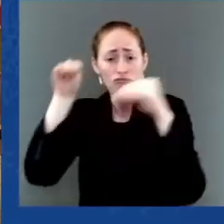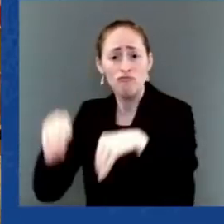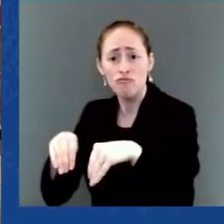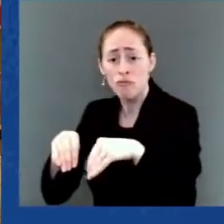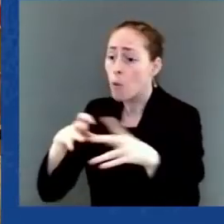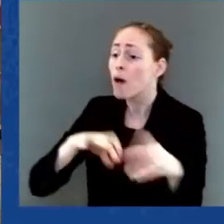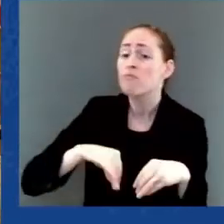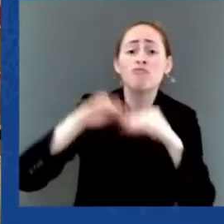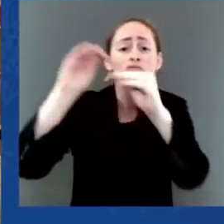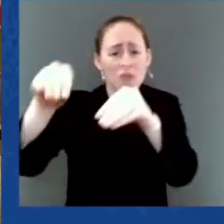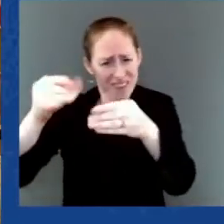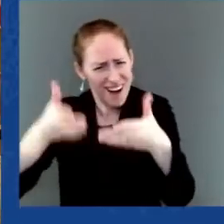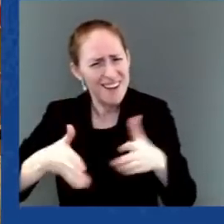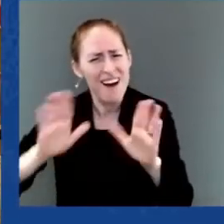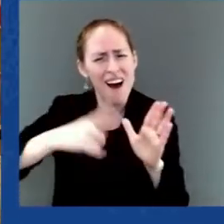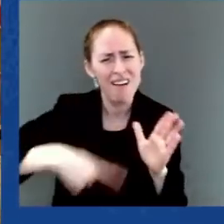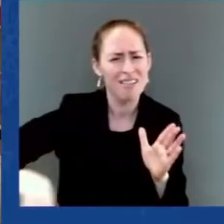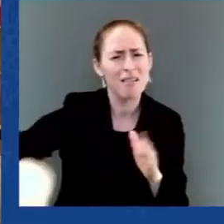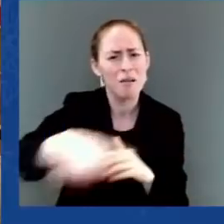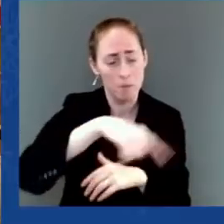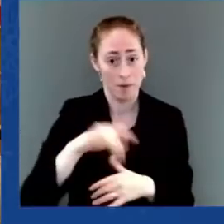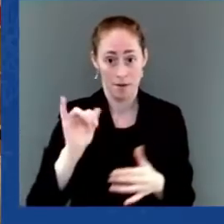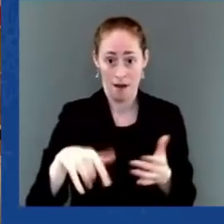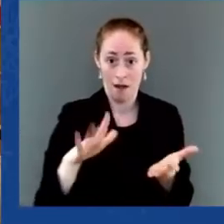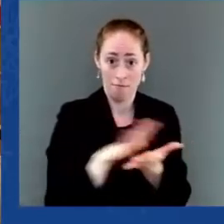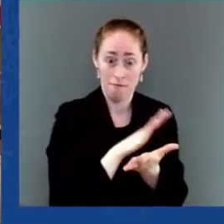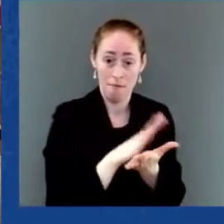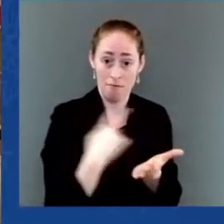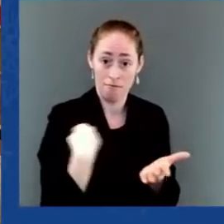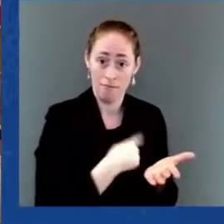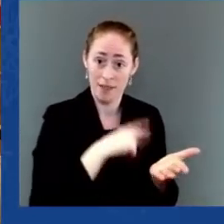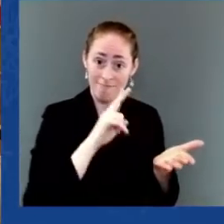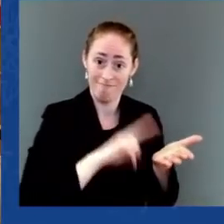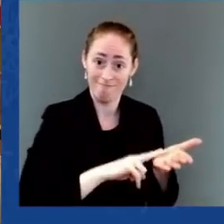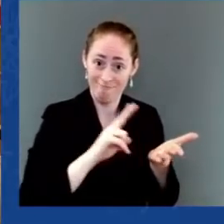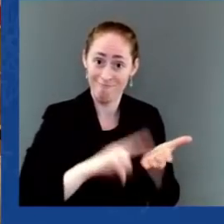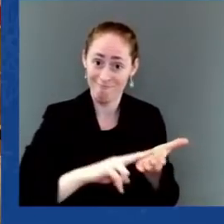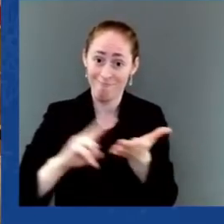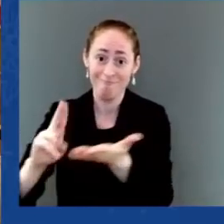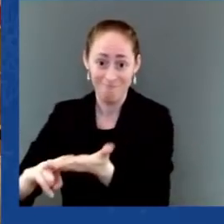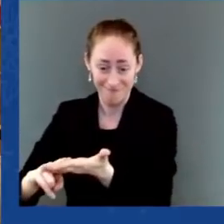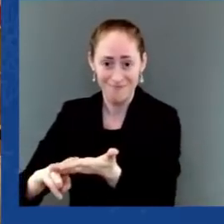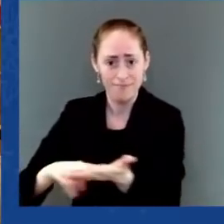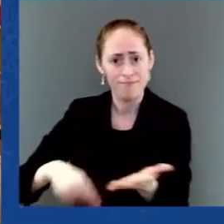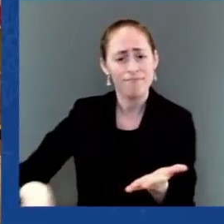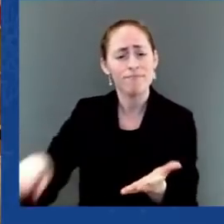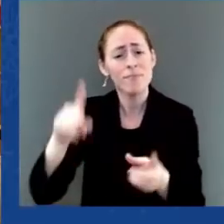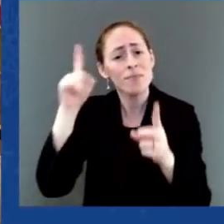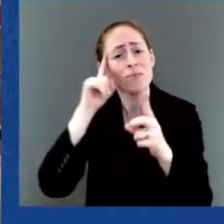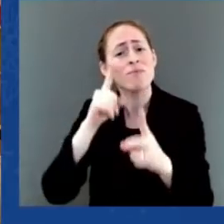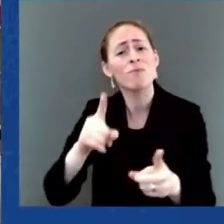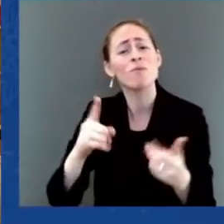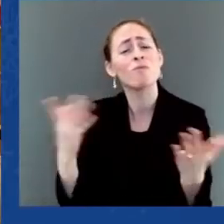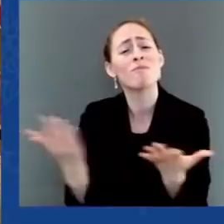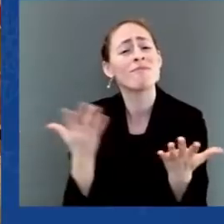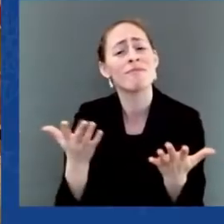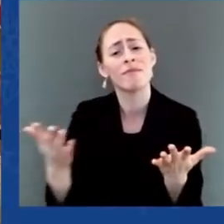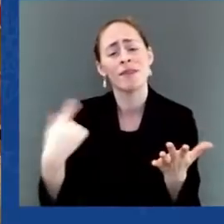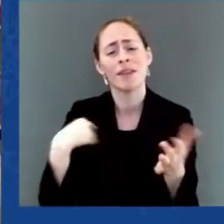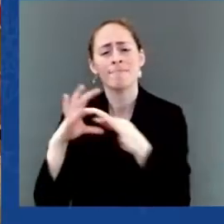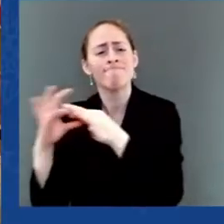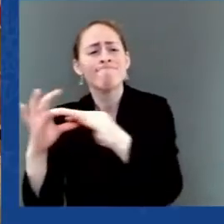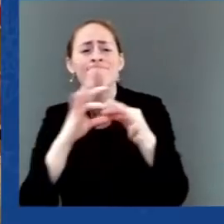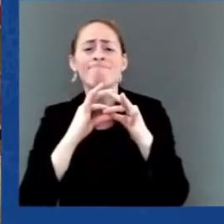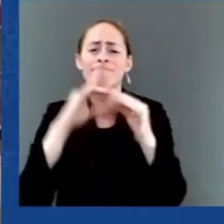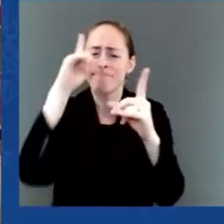to consolidate our productive processes by embracing the huge potential represented by the internal market that will